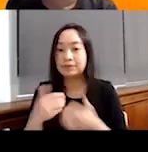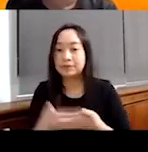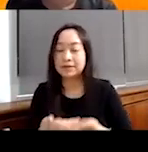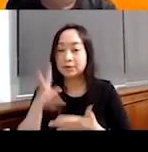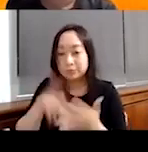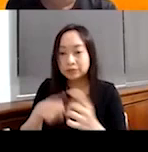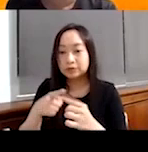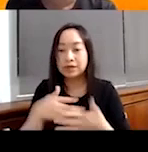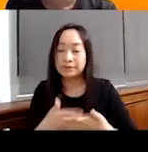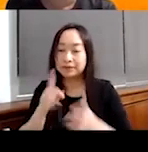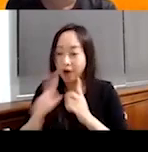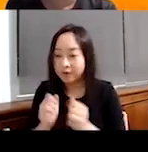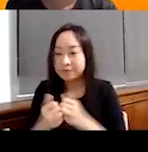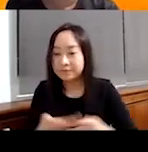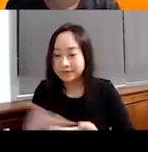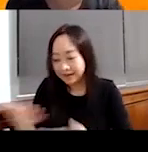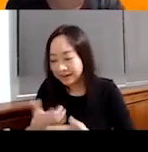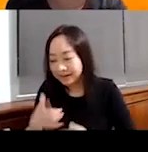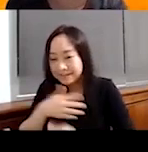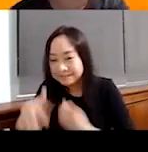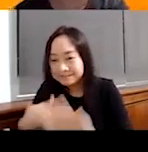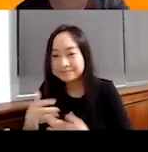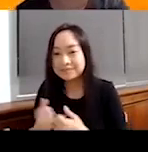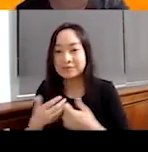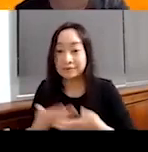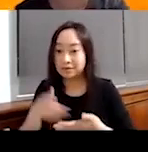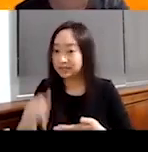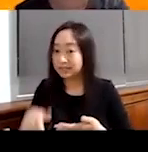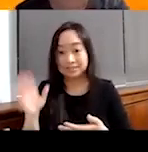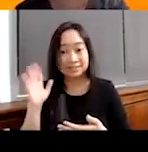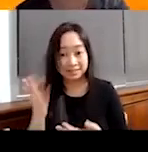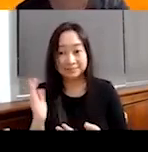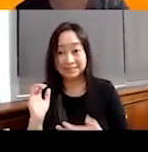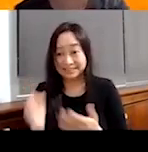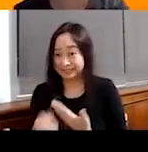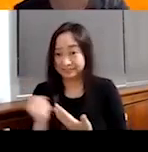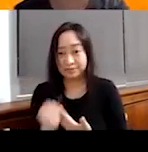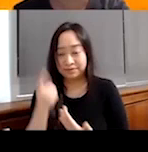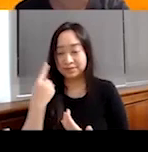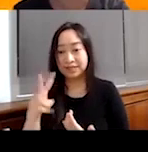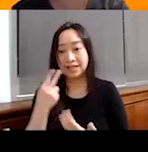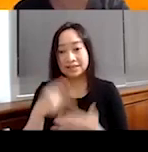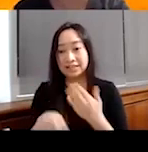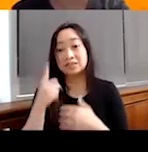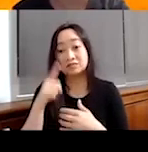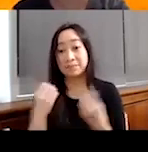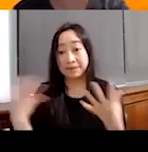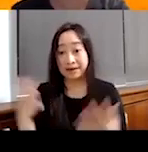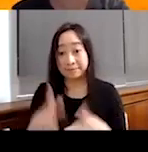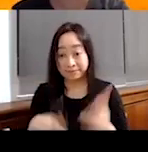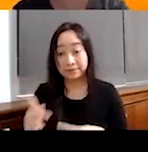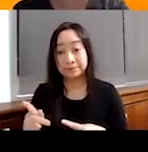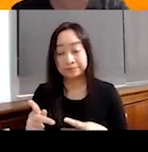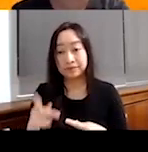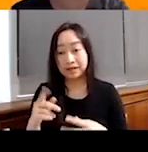to the baby, talking to the baby, holding the baby. Now, these things probably seem very, very simple because they're second nature to most people, particularly